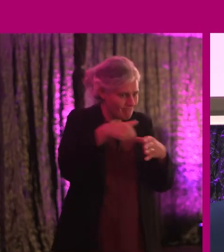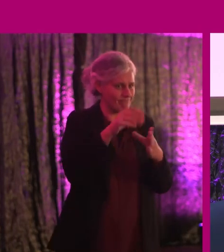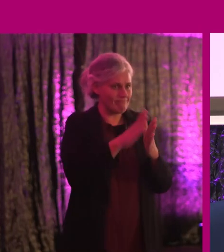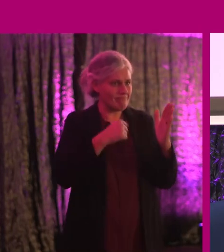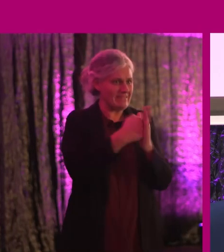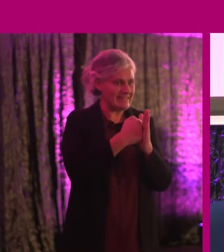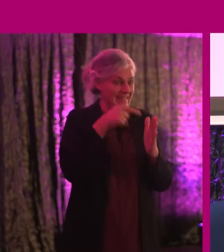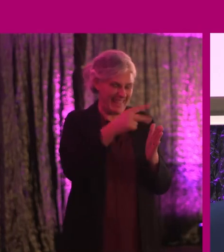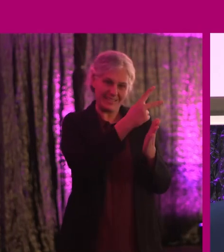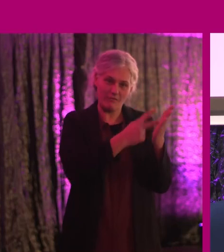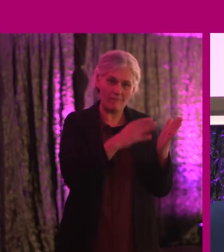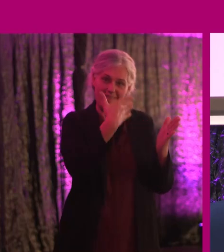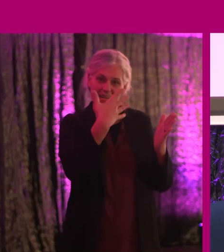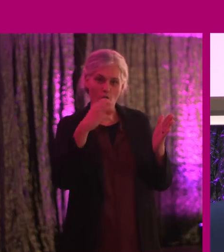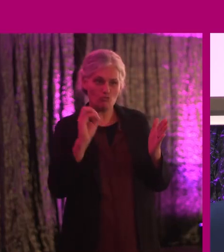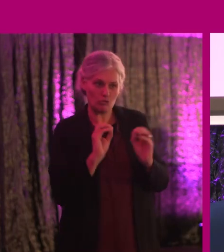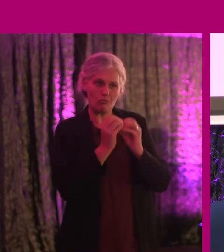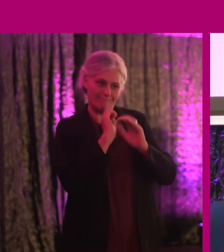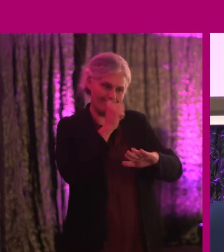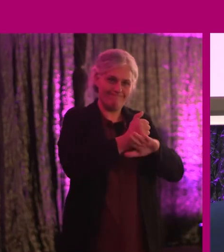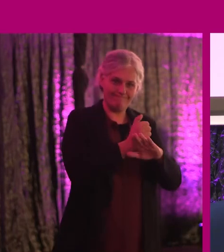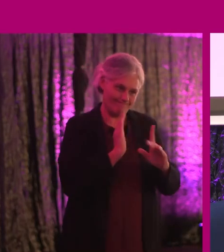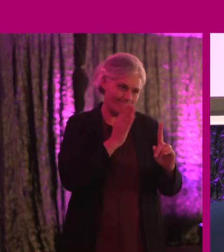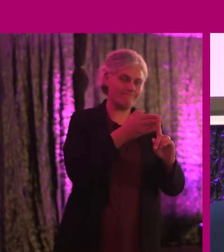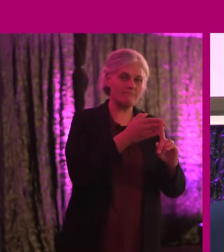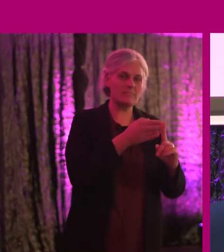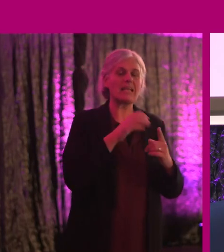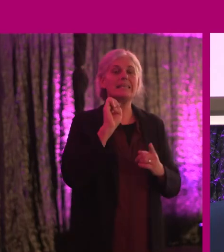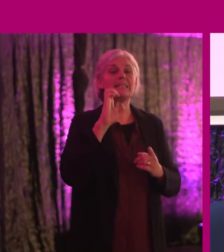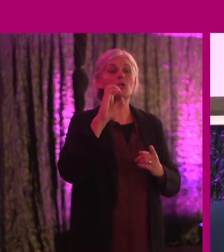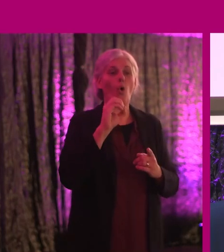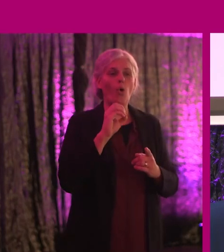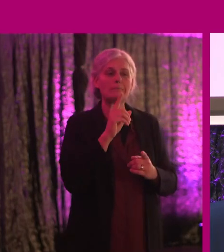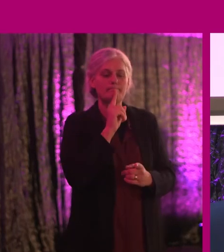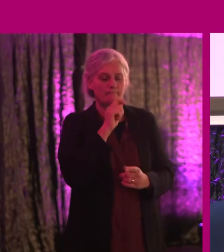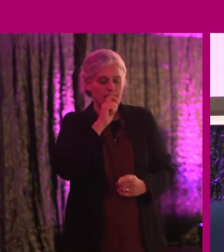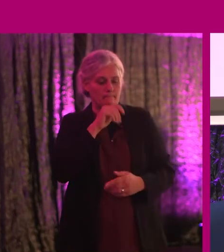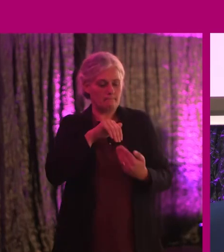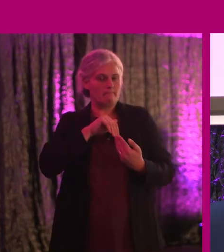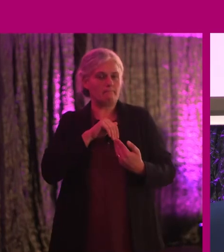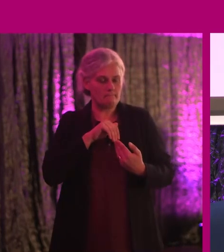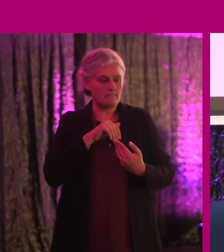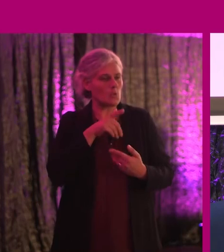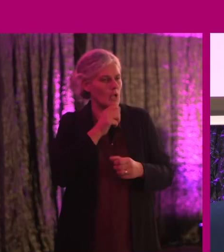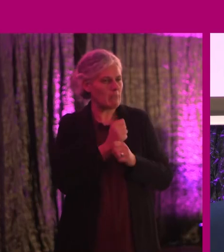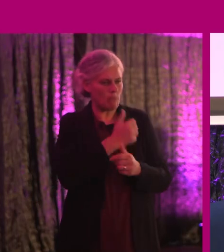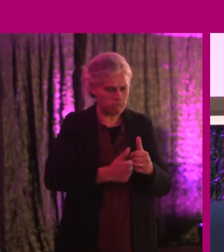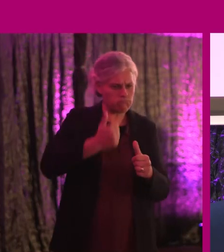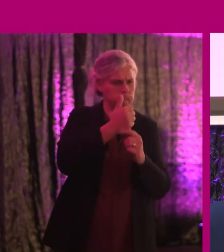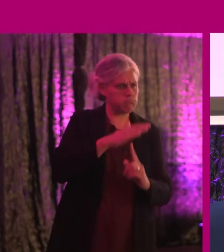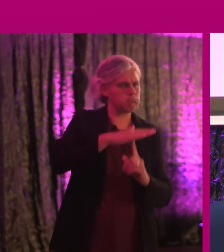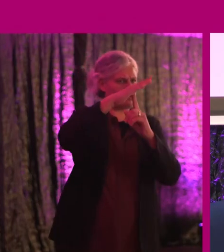And that's what the Valuable 500 was created to do. End the CEO's silence and great accountability at the top of the organizations.